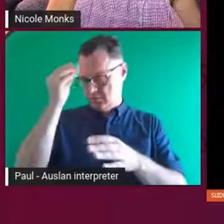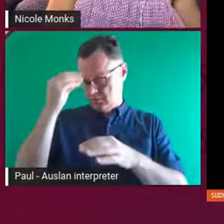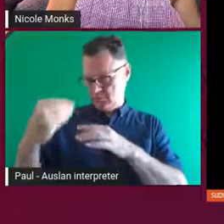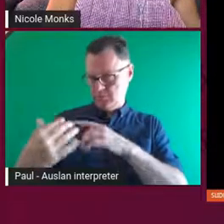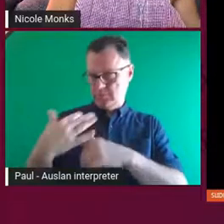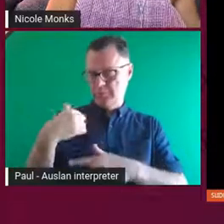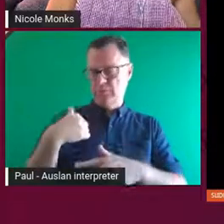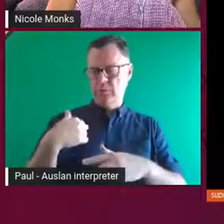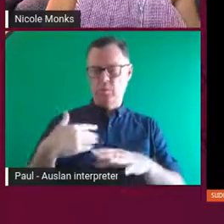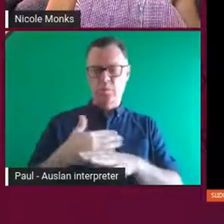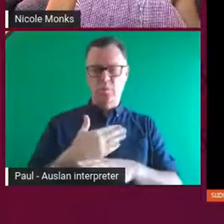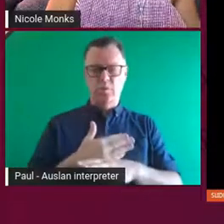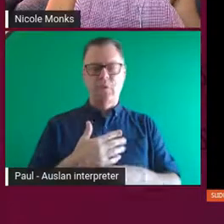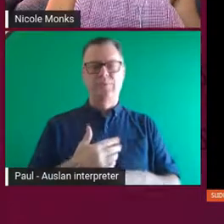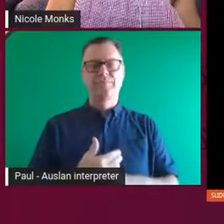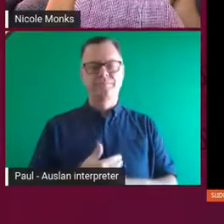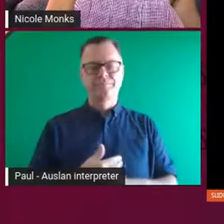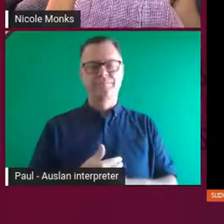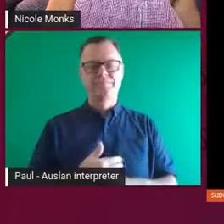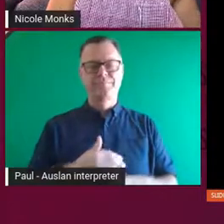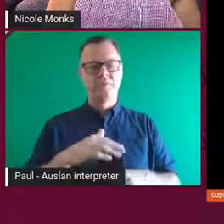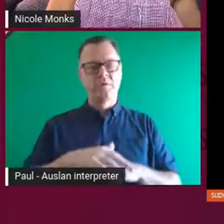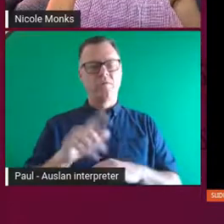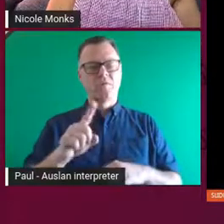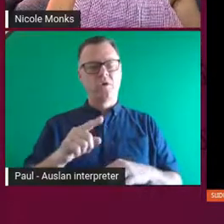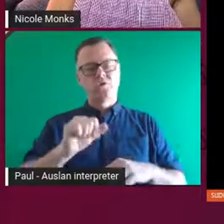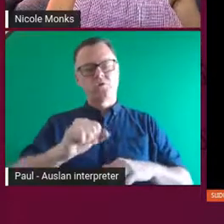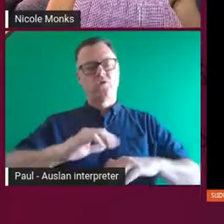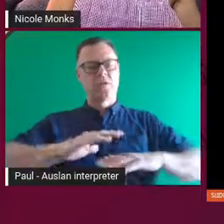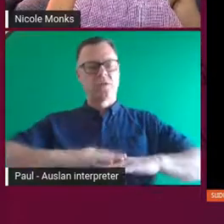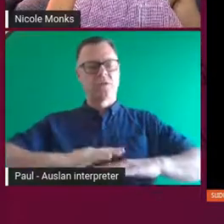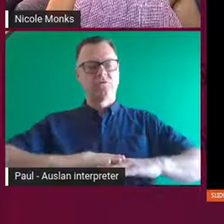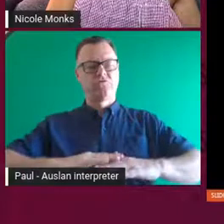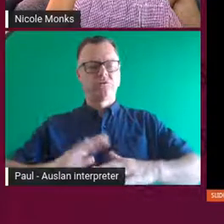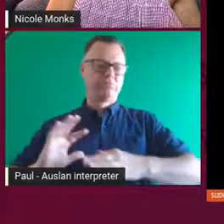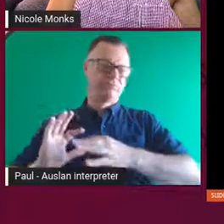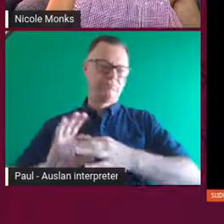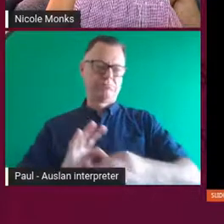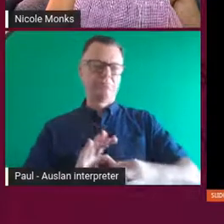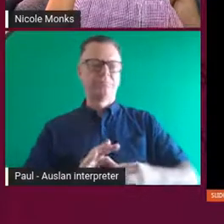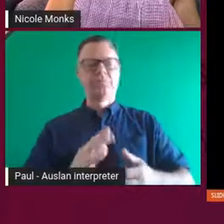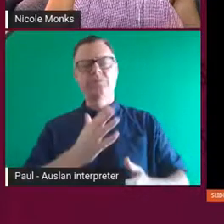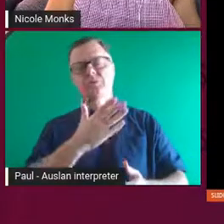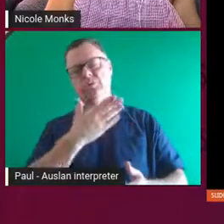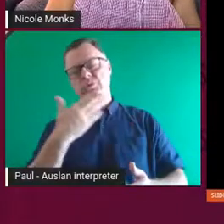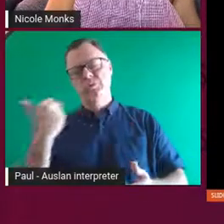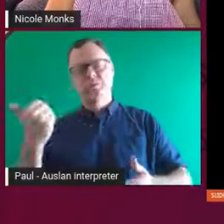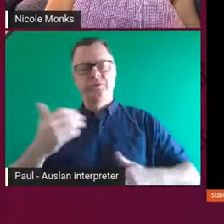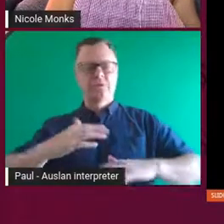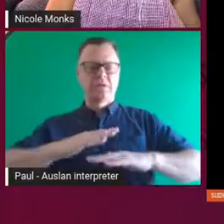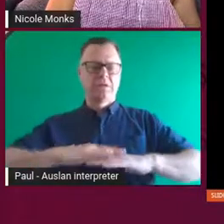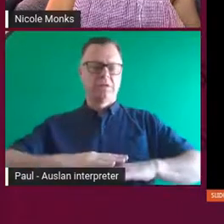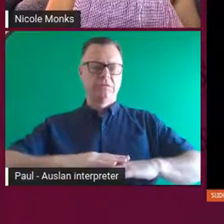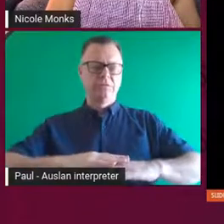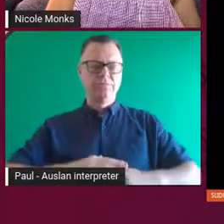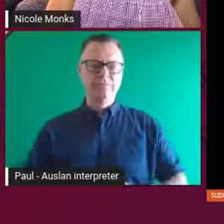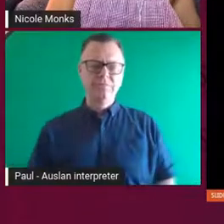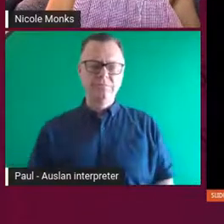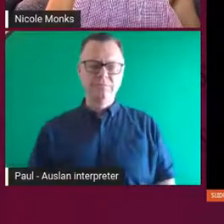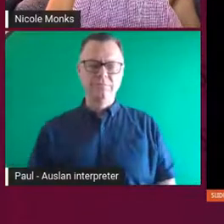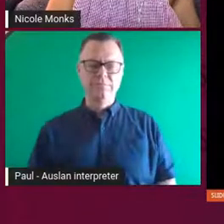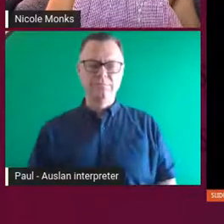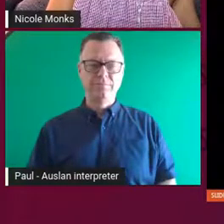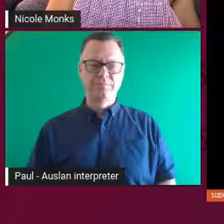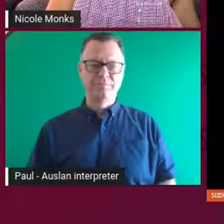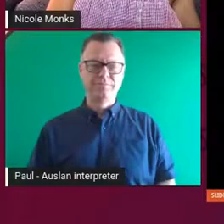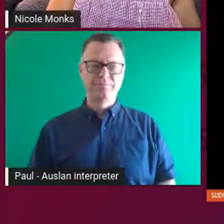for us, which really is about that connection to country. And it's such beautiful country. I know when we've had the chance to talk